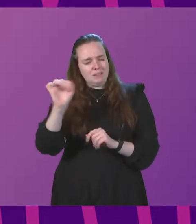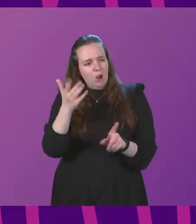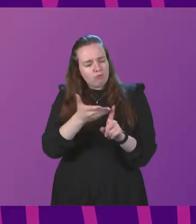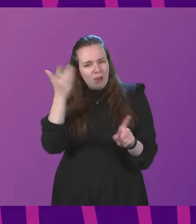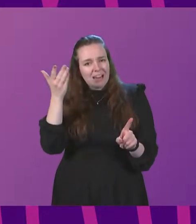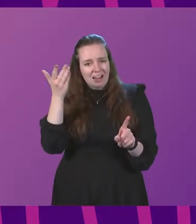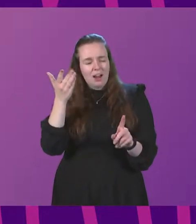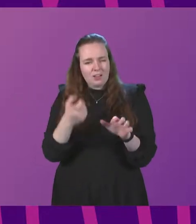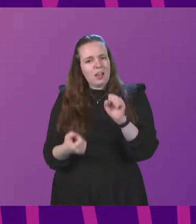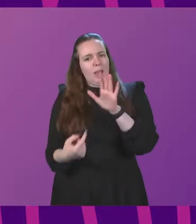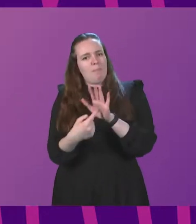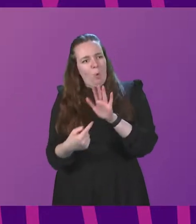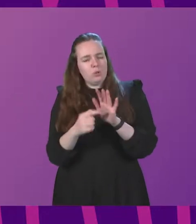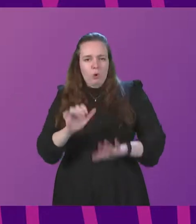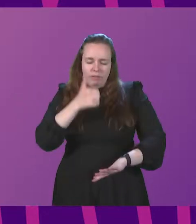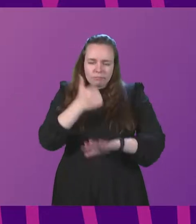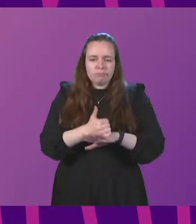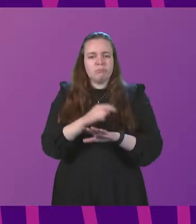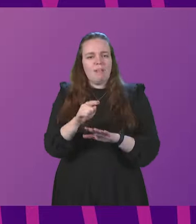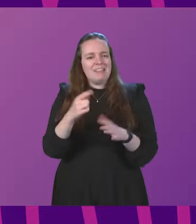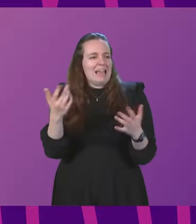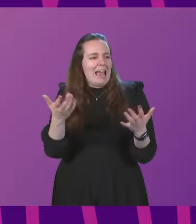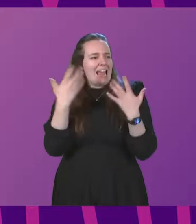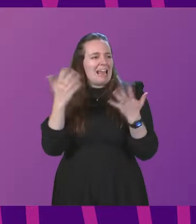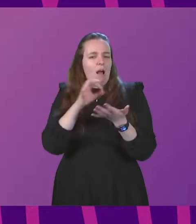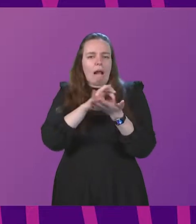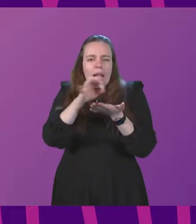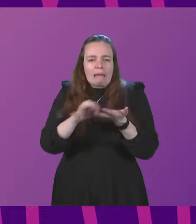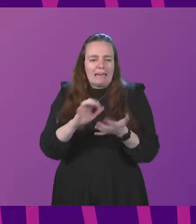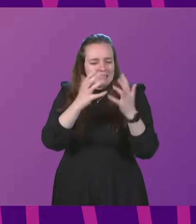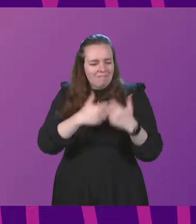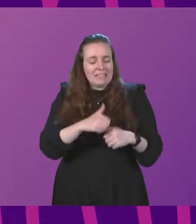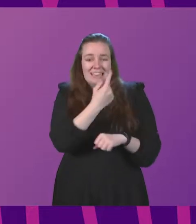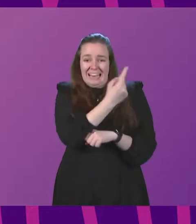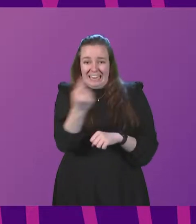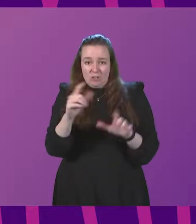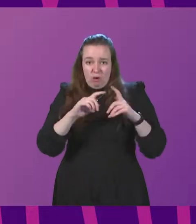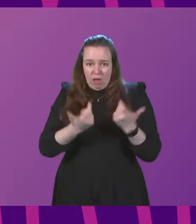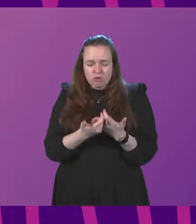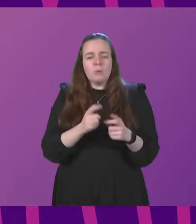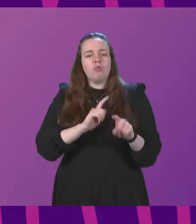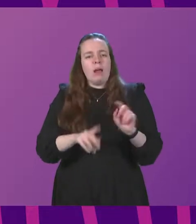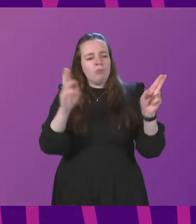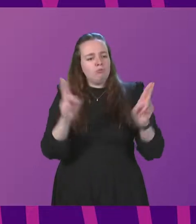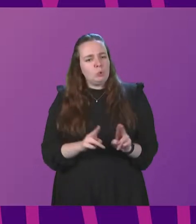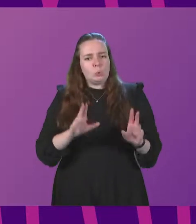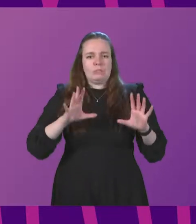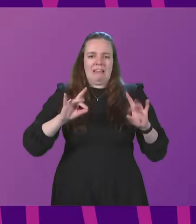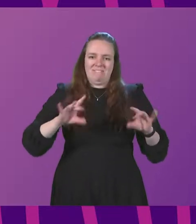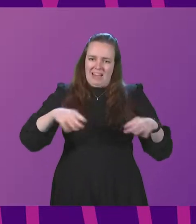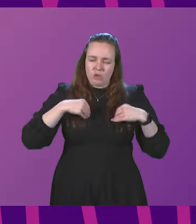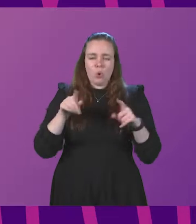the importance of installing these air cleaning devices in each of our classrooms, both to drive down infection and to improve